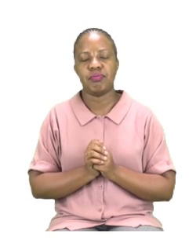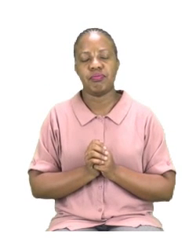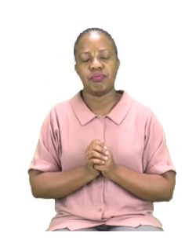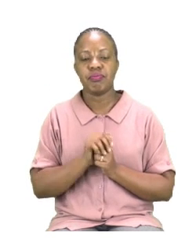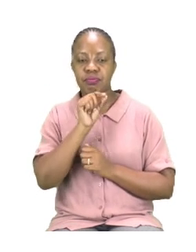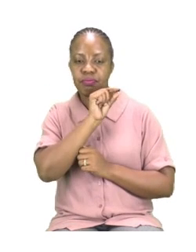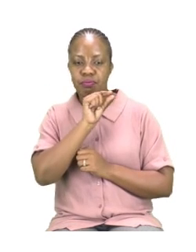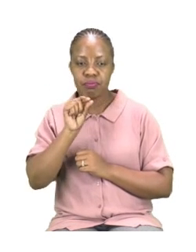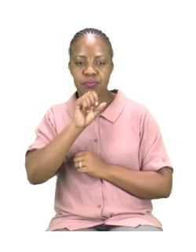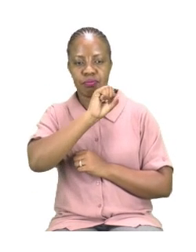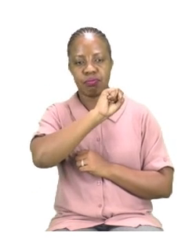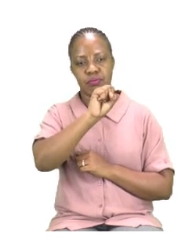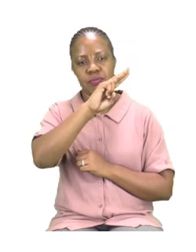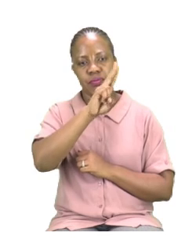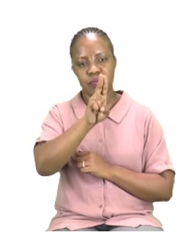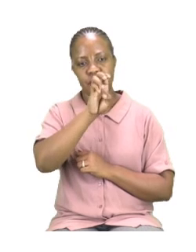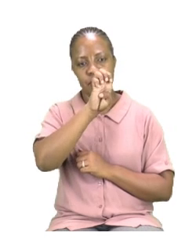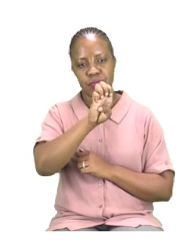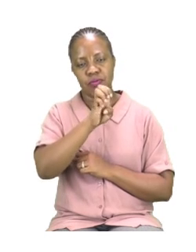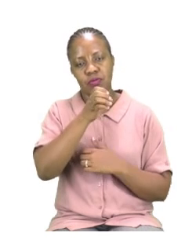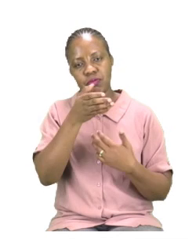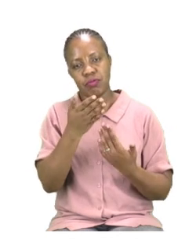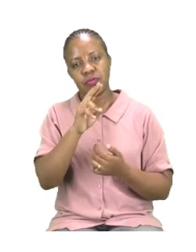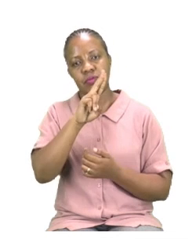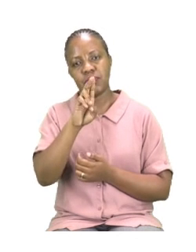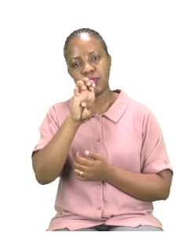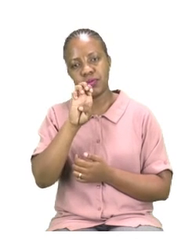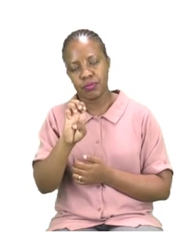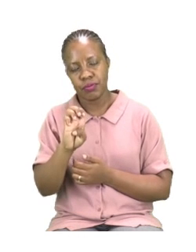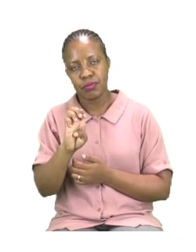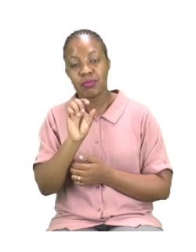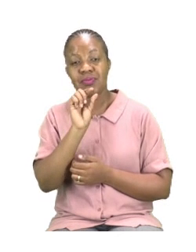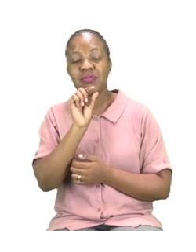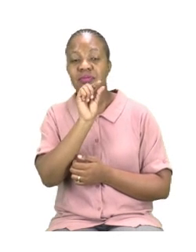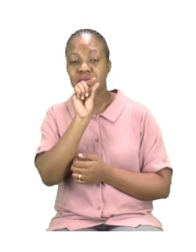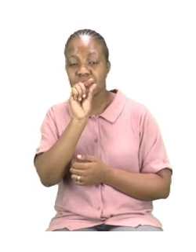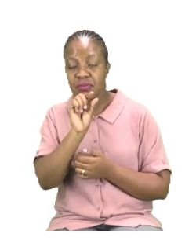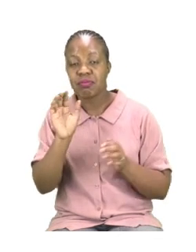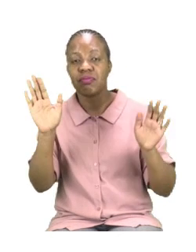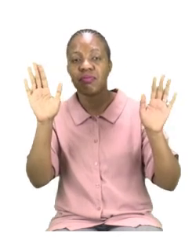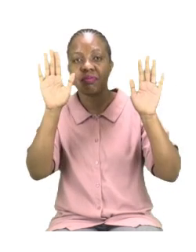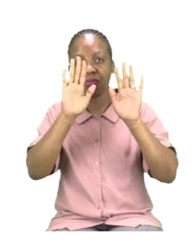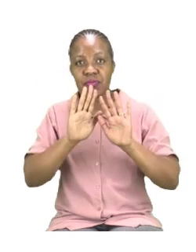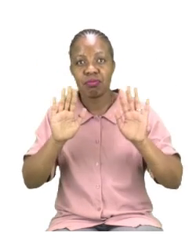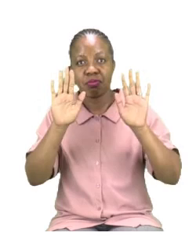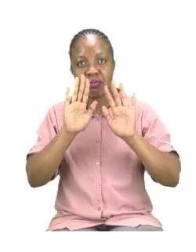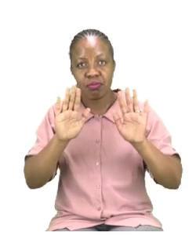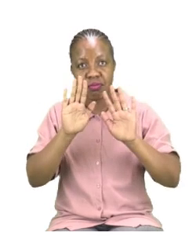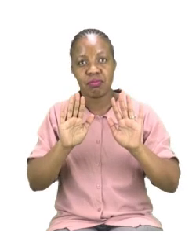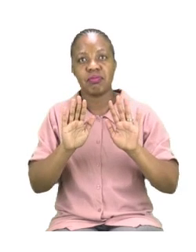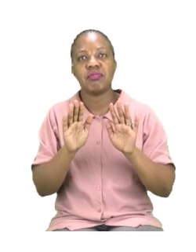he, you are going to color those words and that part of the butterfly red.